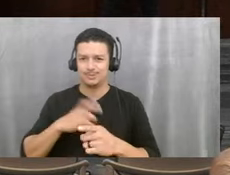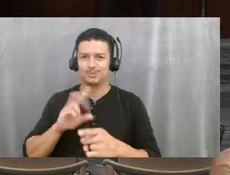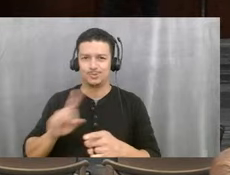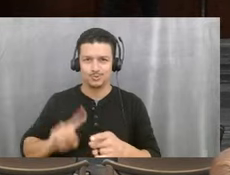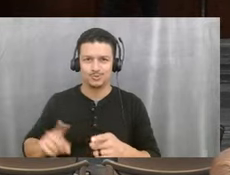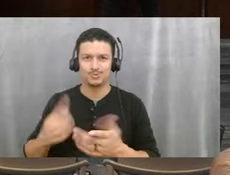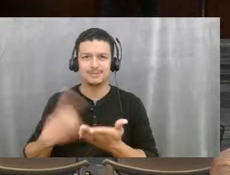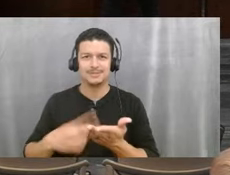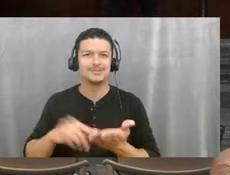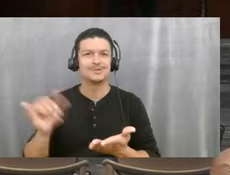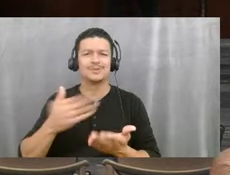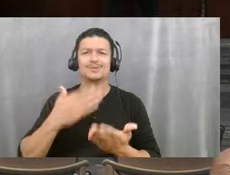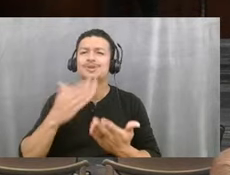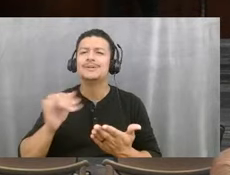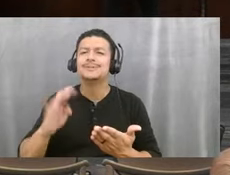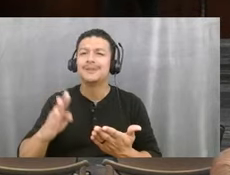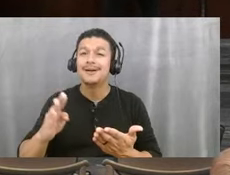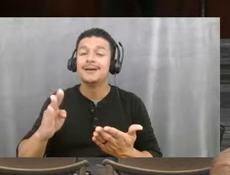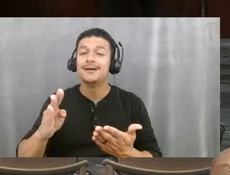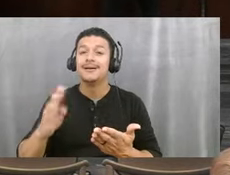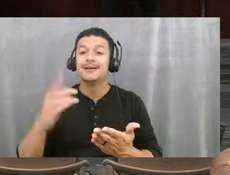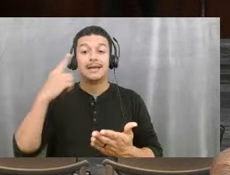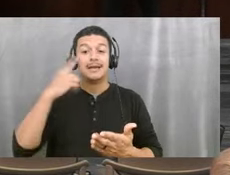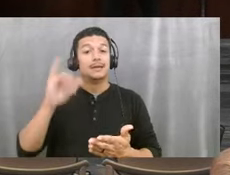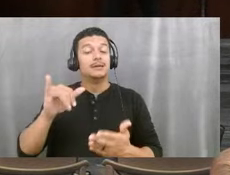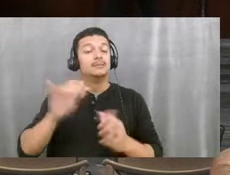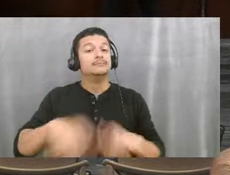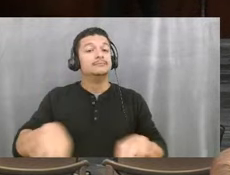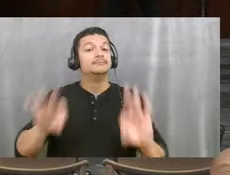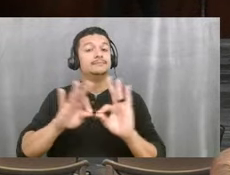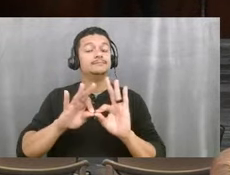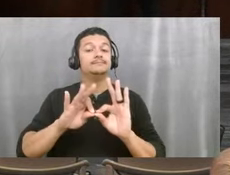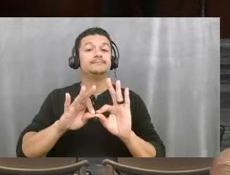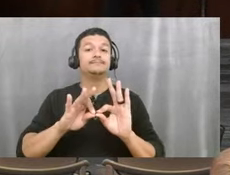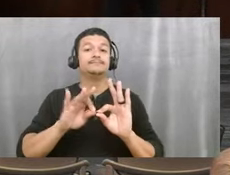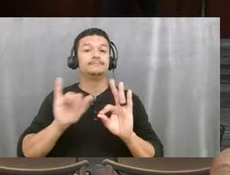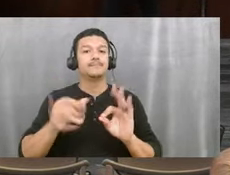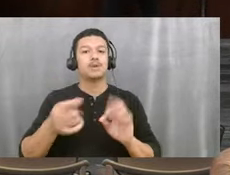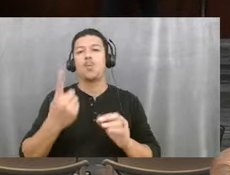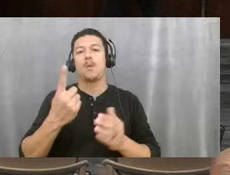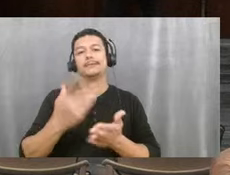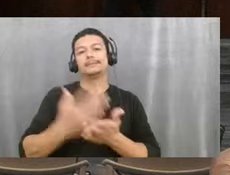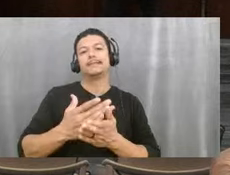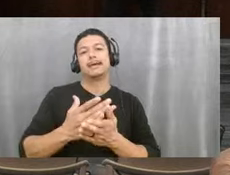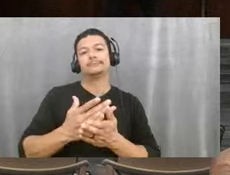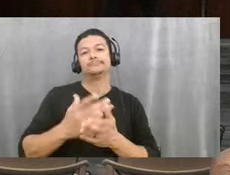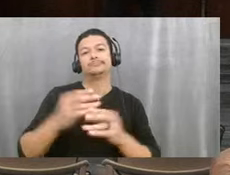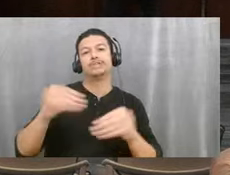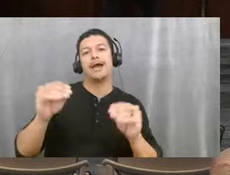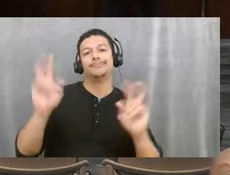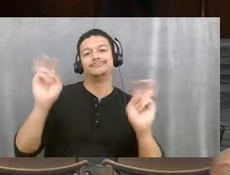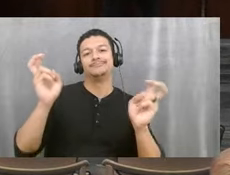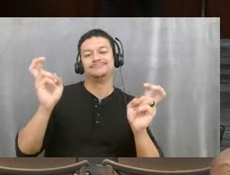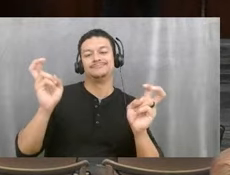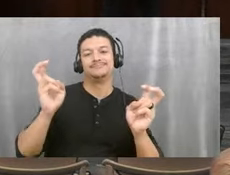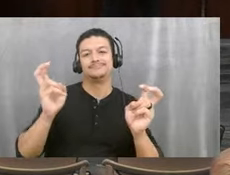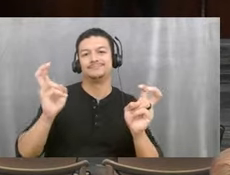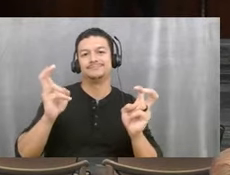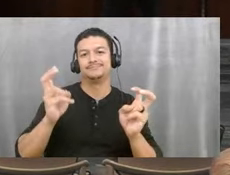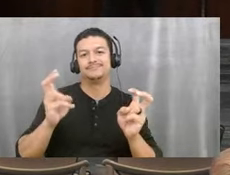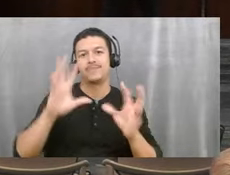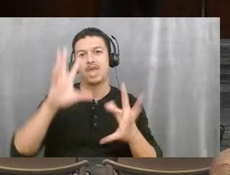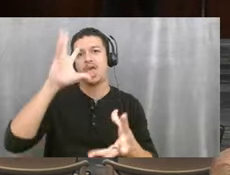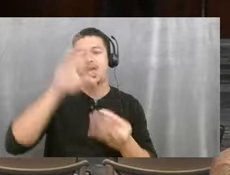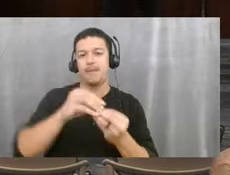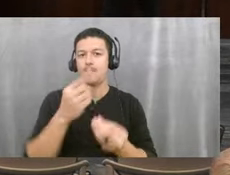that. Um, I think that's important. You know, that, that one stop shop, but, um, no, I mean, you guys are always impressing